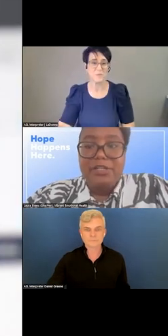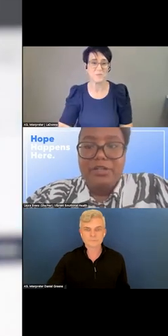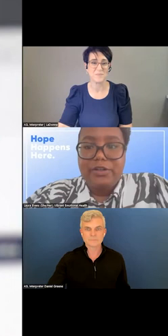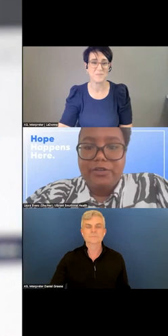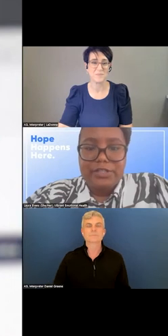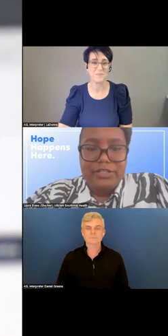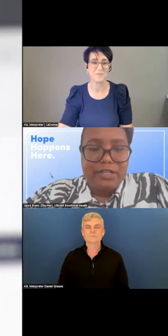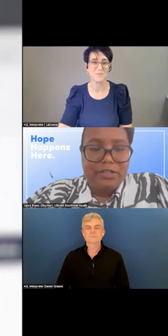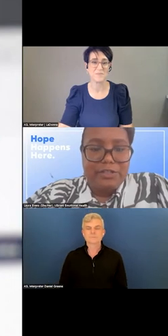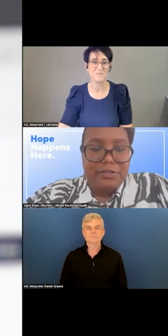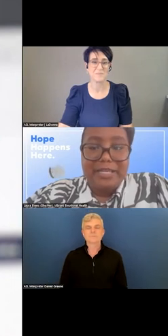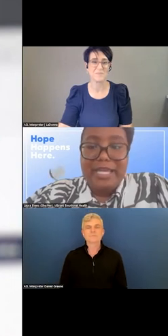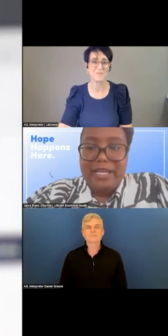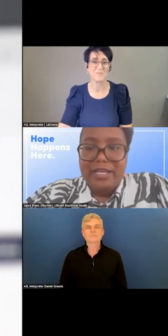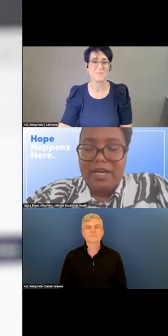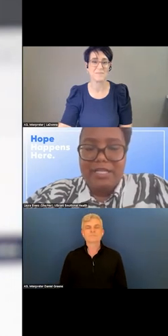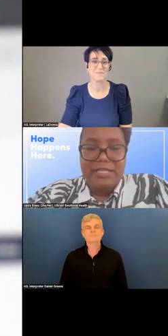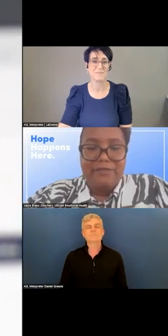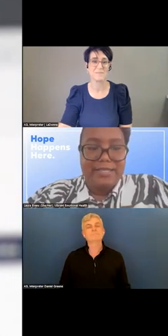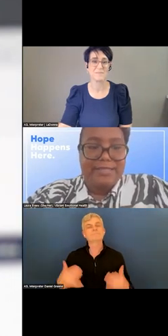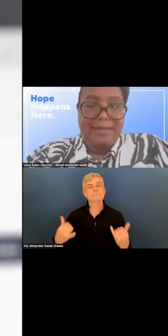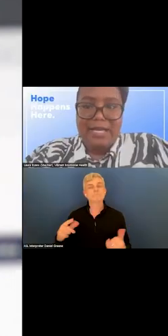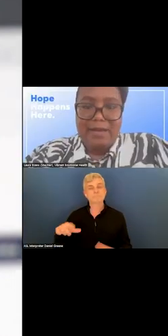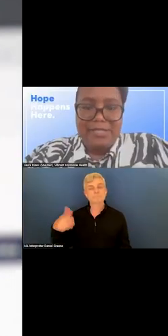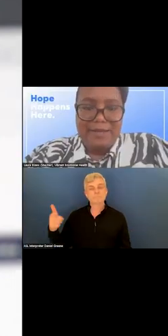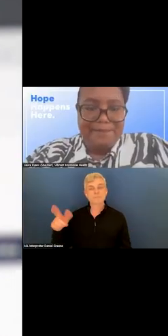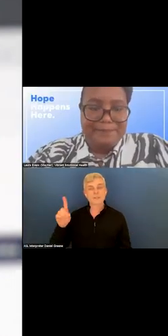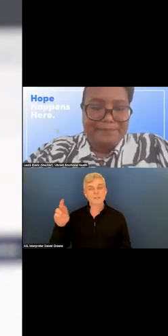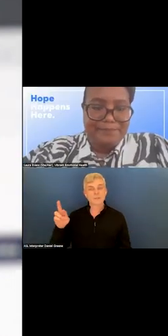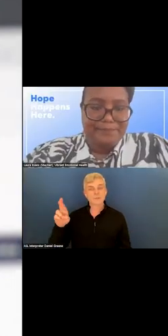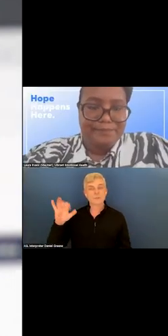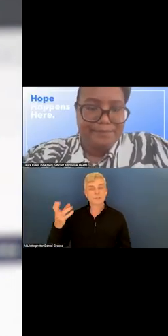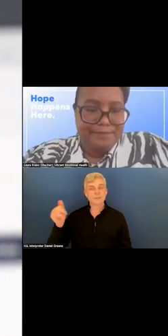I'm going to turn it over to Dr. Richard McCann to give us a SAMHSA update.